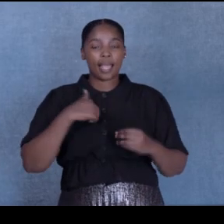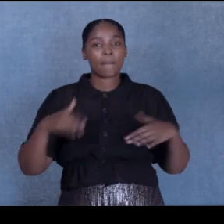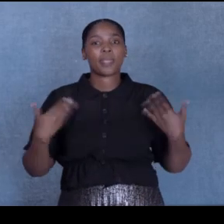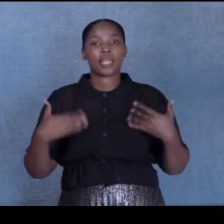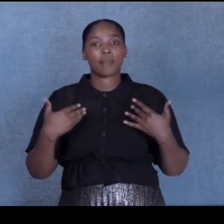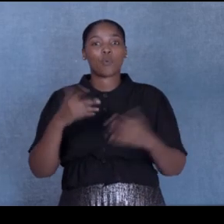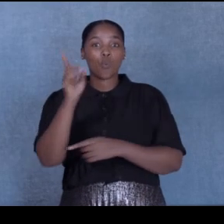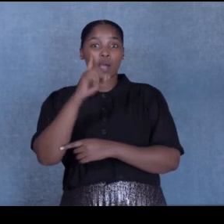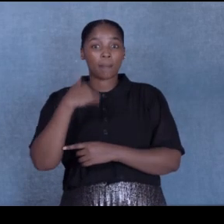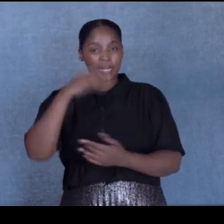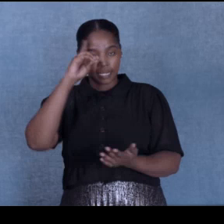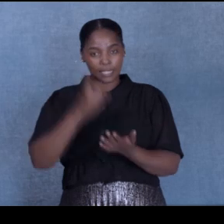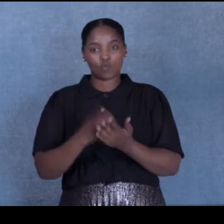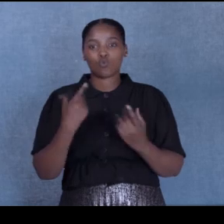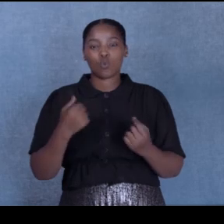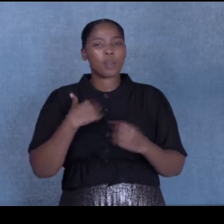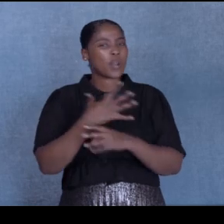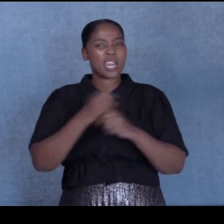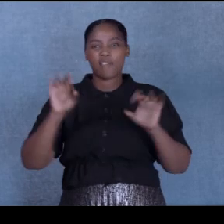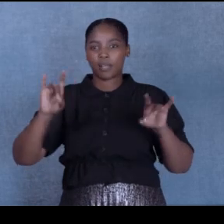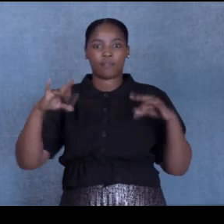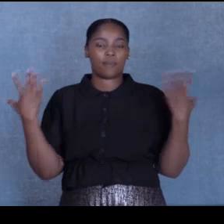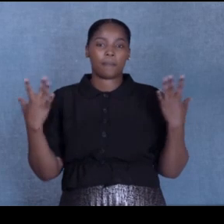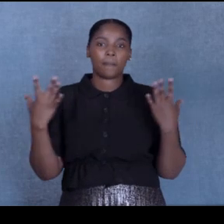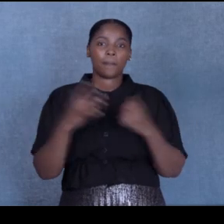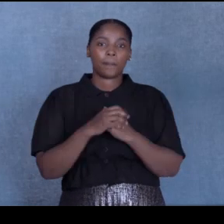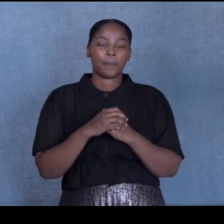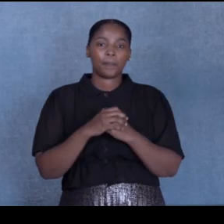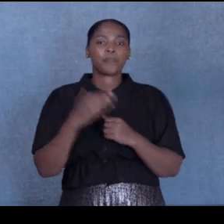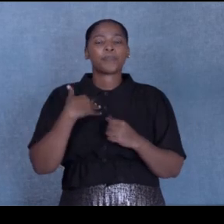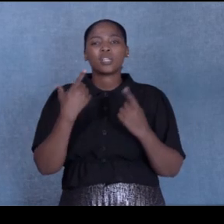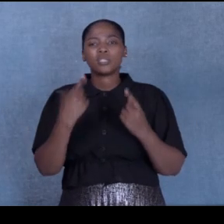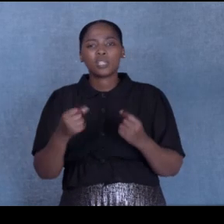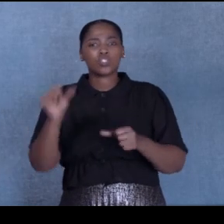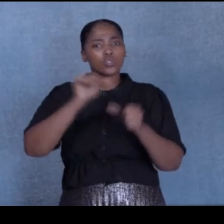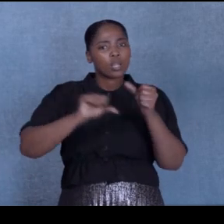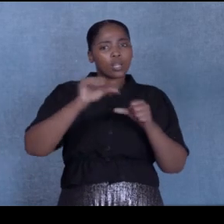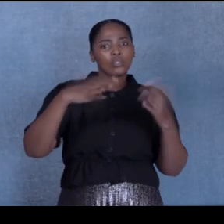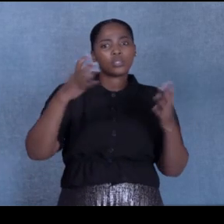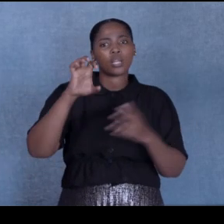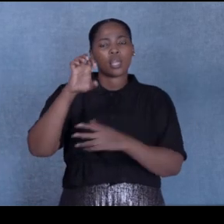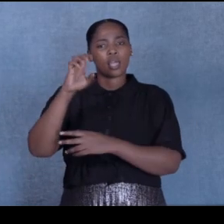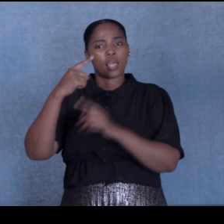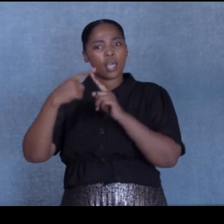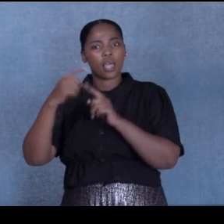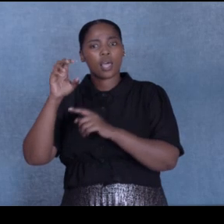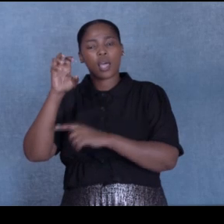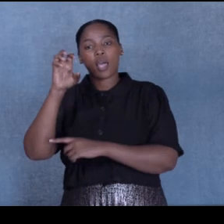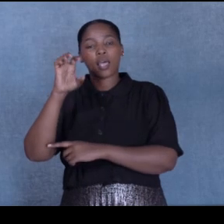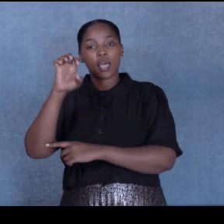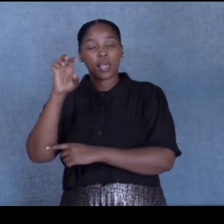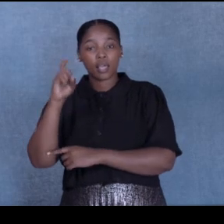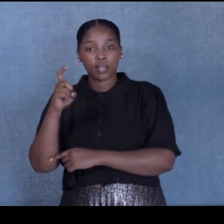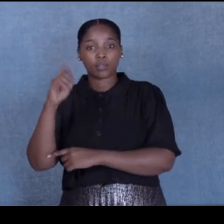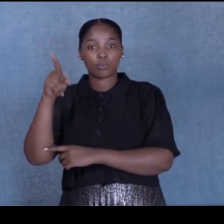I decided to do. That I will never give up. I've done Science Expo here in South Africa. And I represented